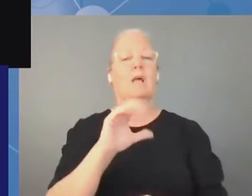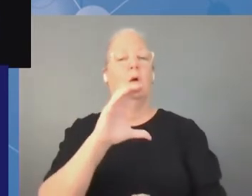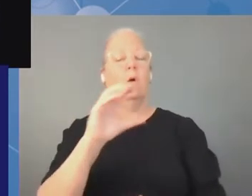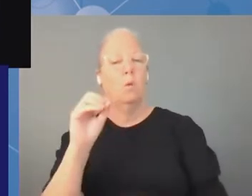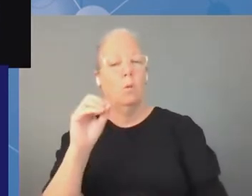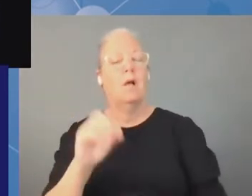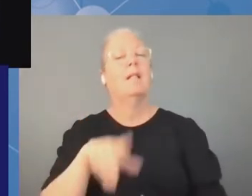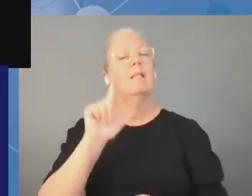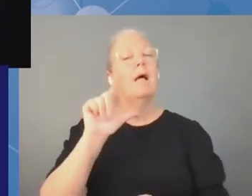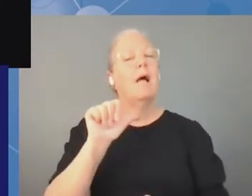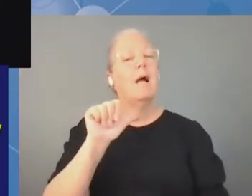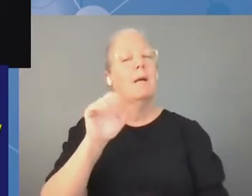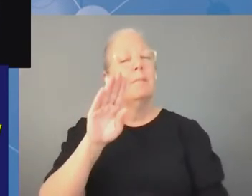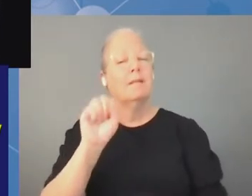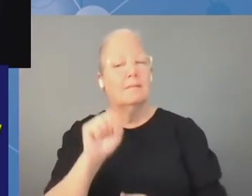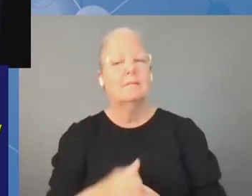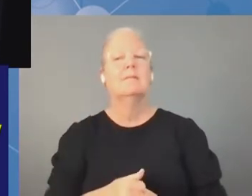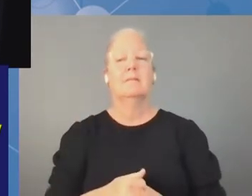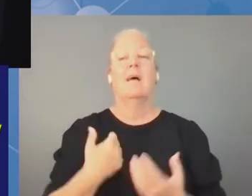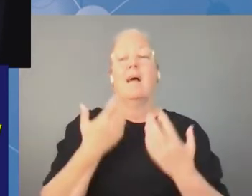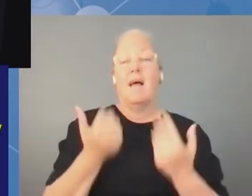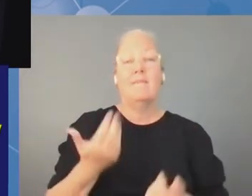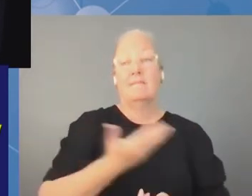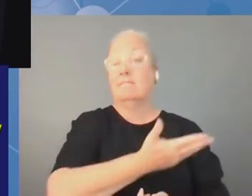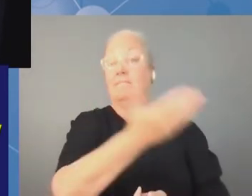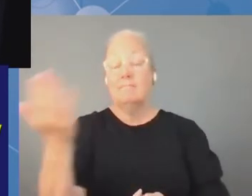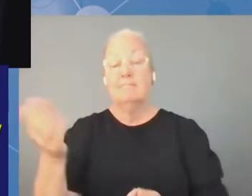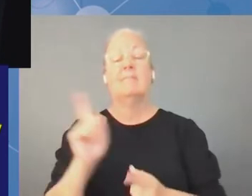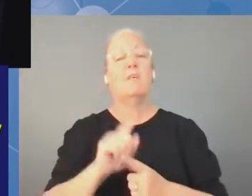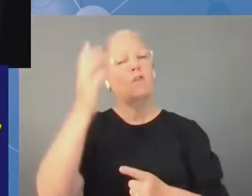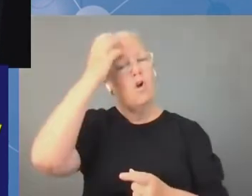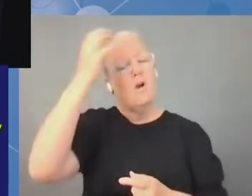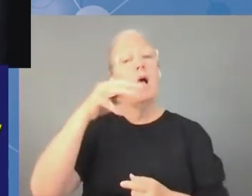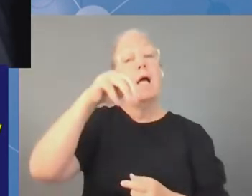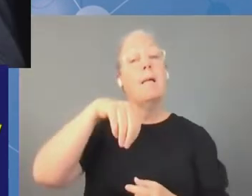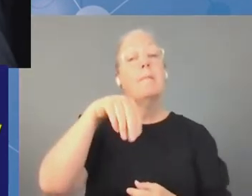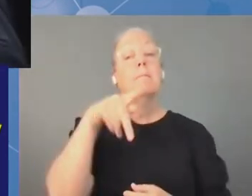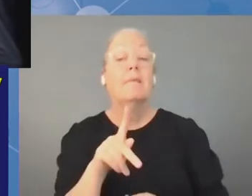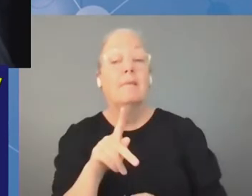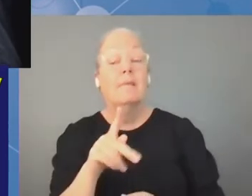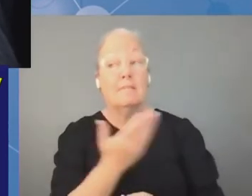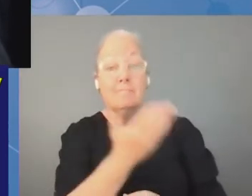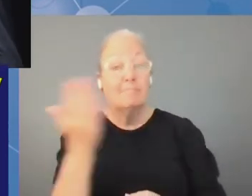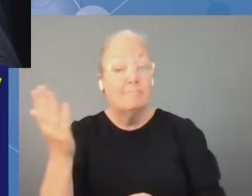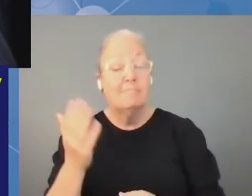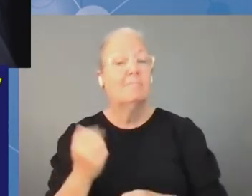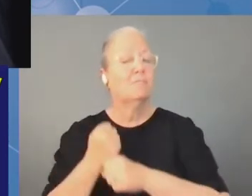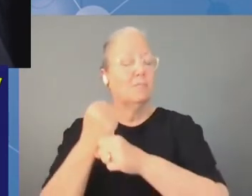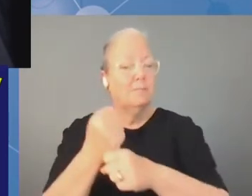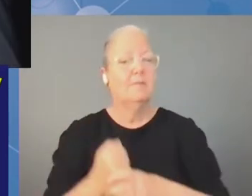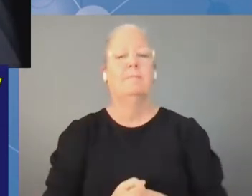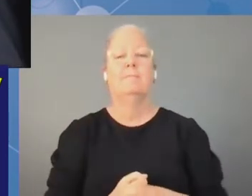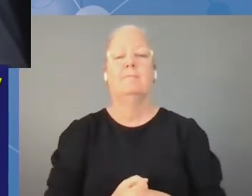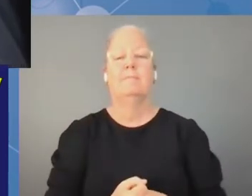mps that have have come here and a lot of people don't because there's a big um disparity